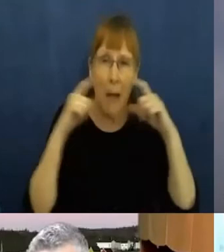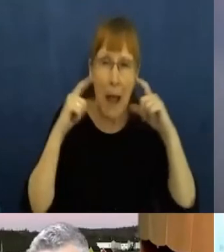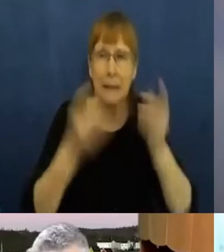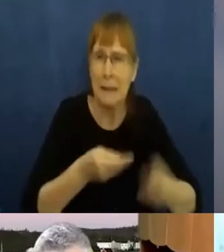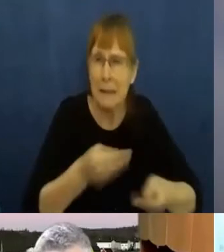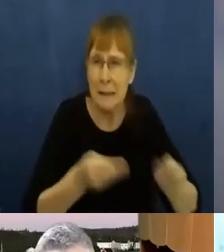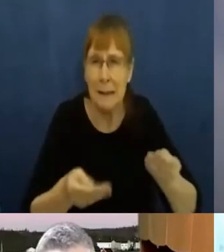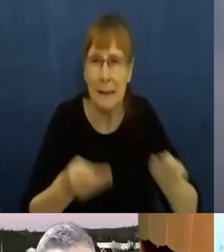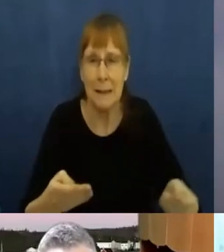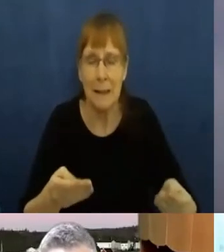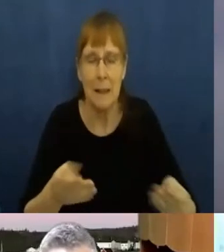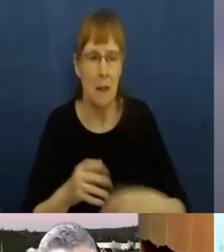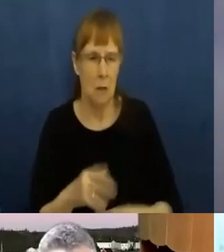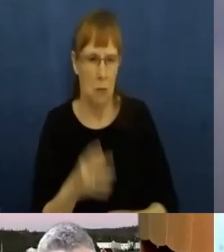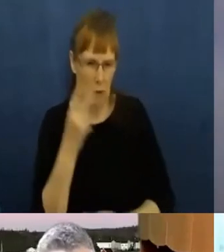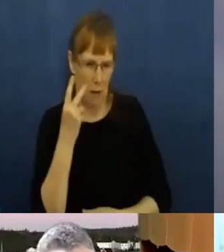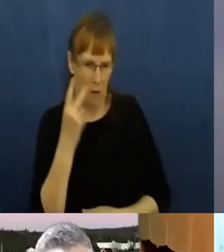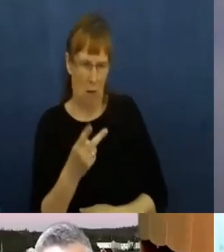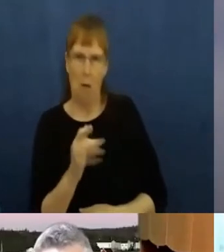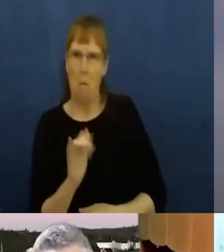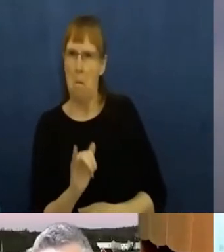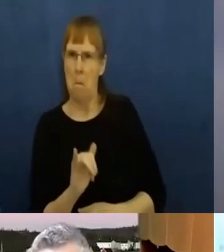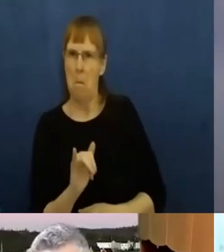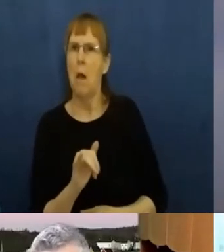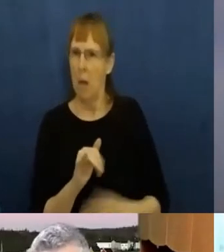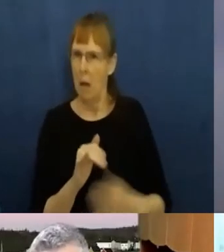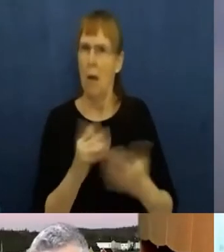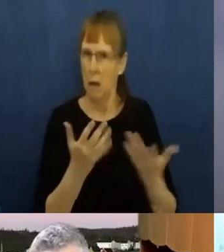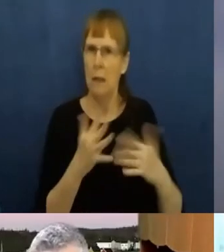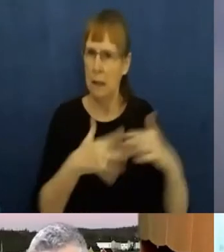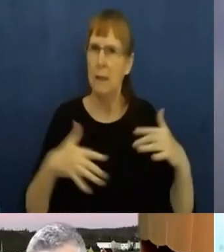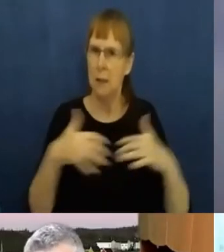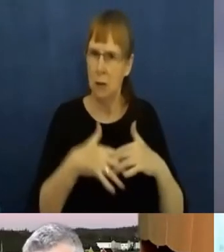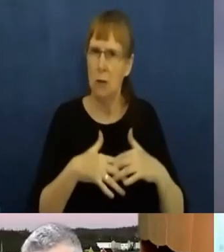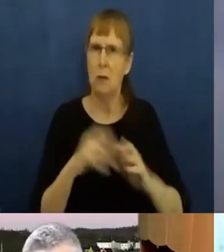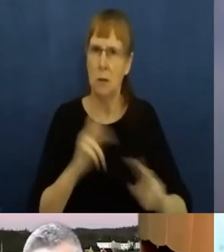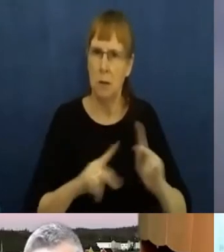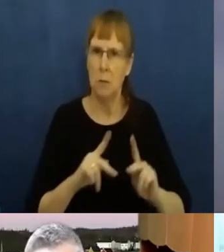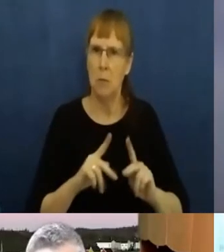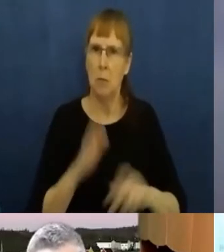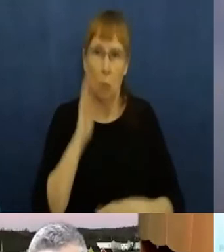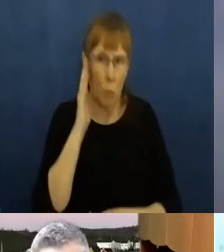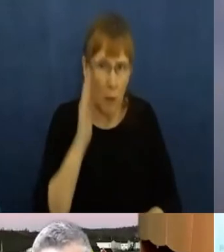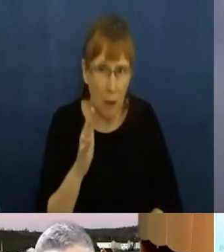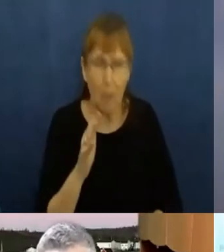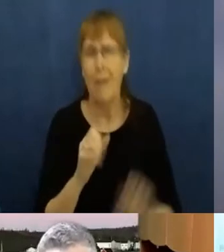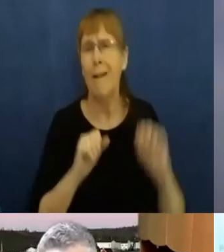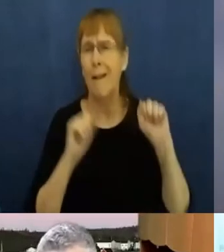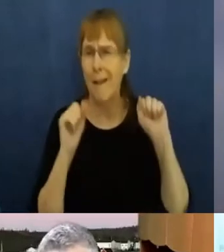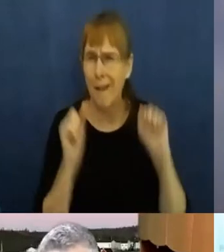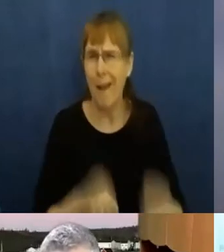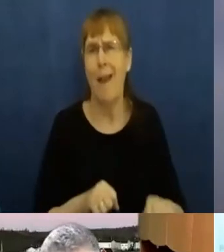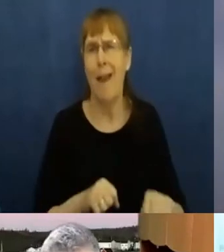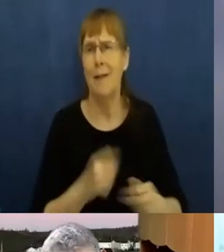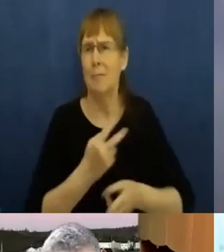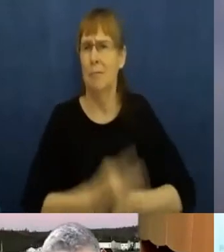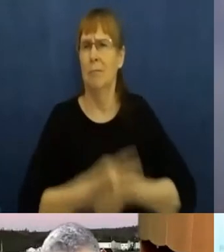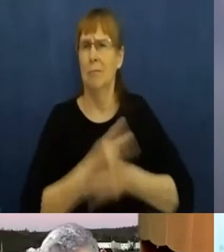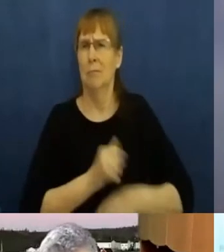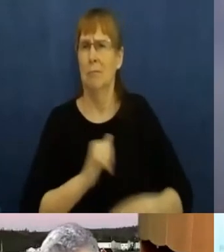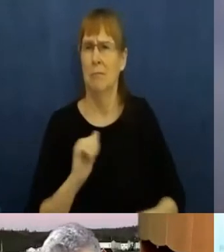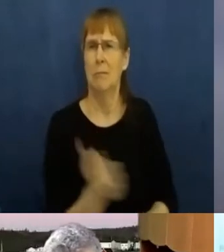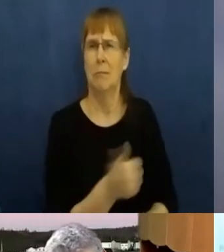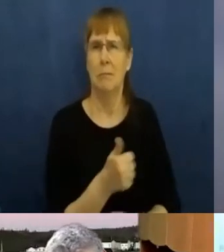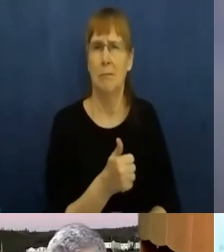that indigenous people, uh, will and can take care of their own. And our own history in Labrador has shown